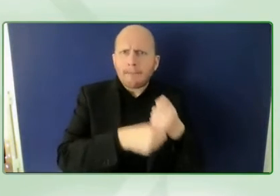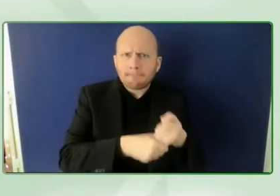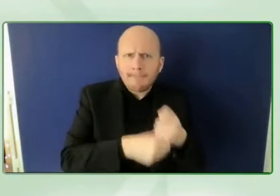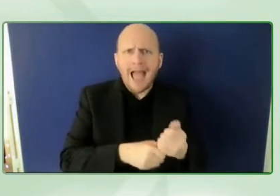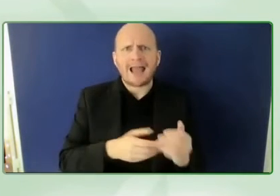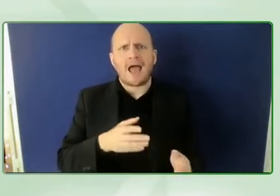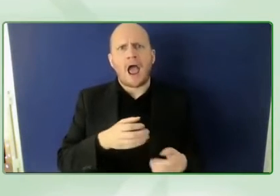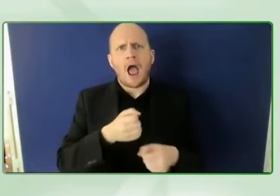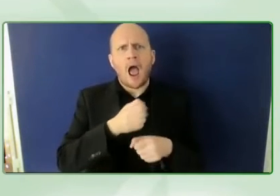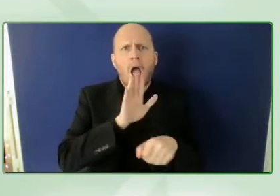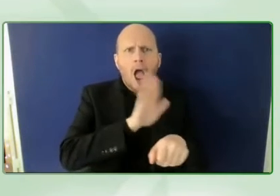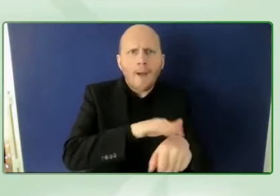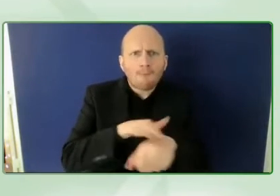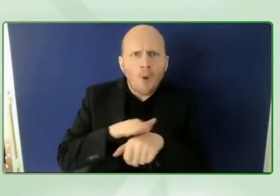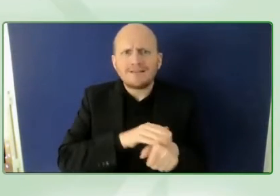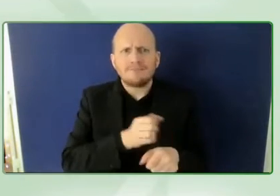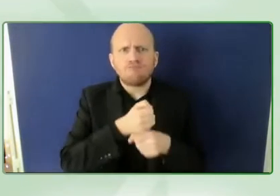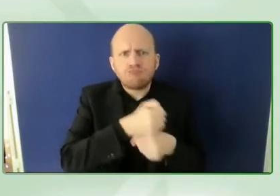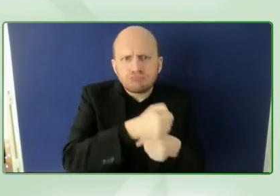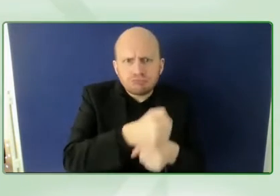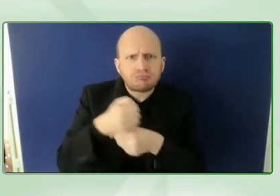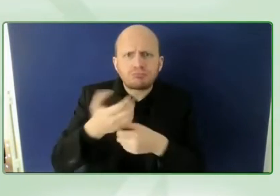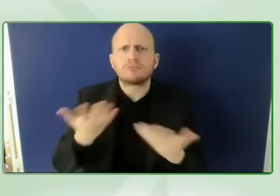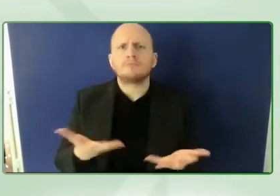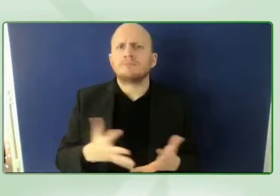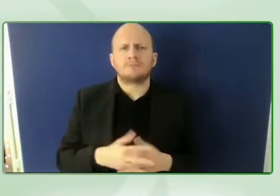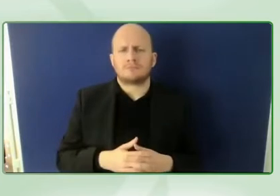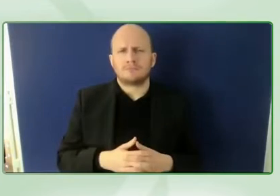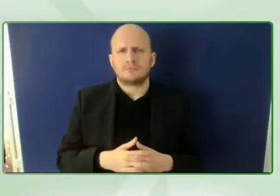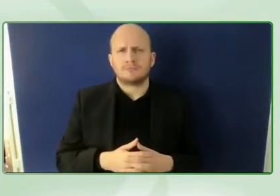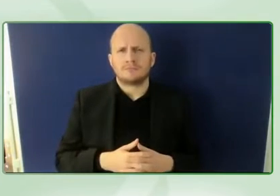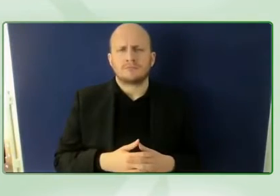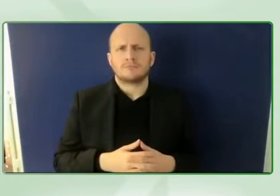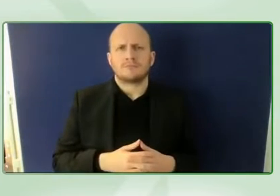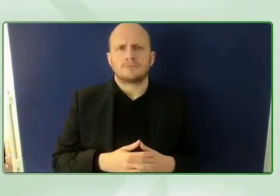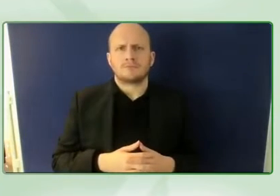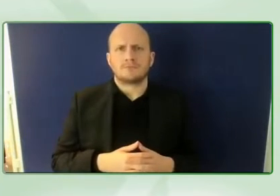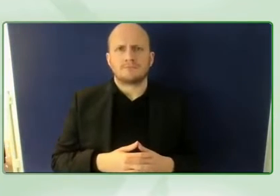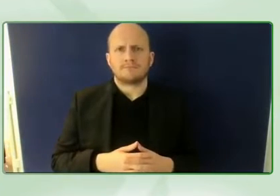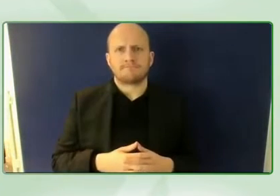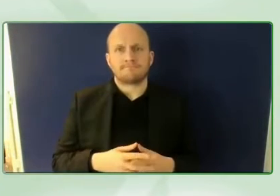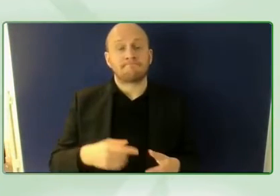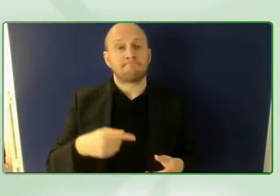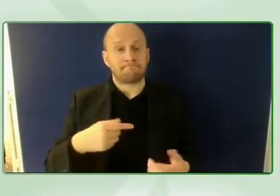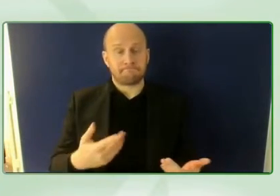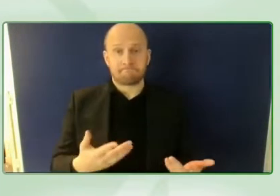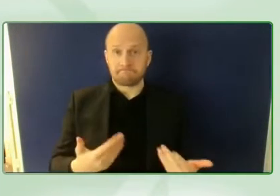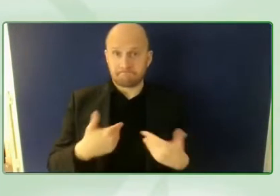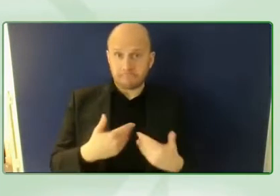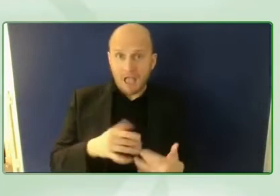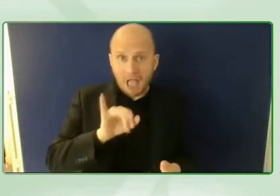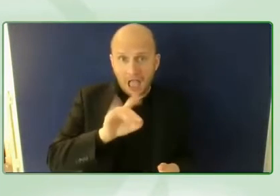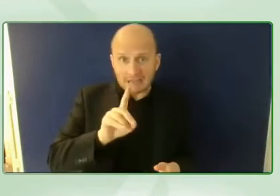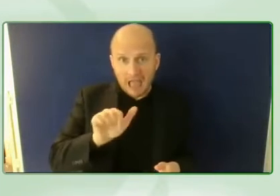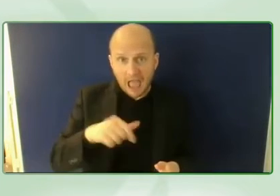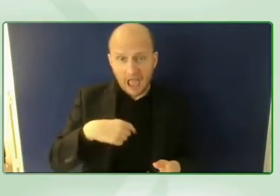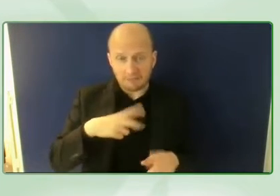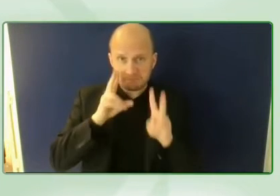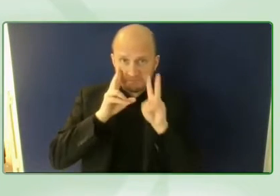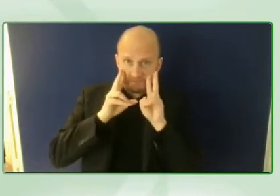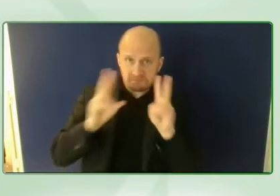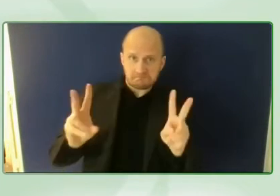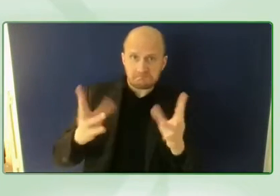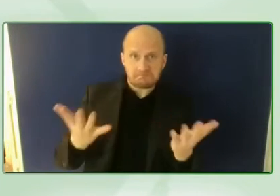yeah i mean i think the um the key point from ida's perspective is the way in which so many diverse